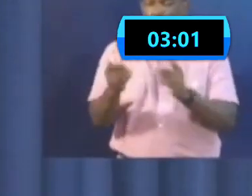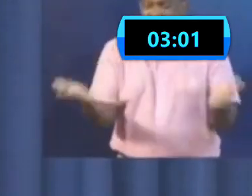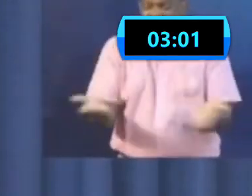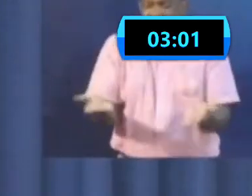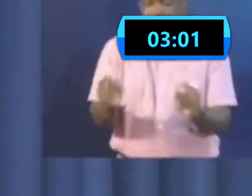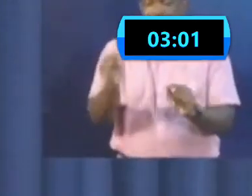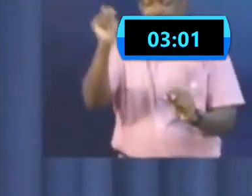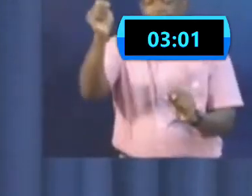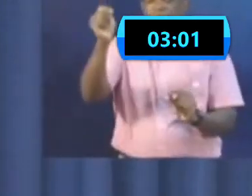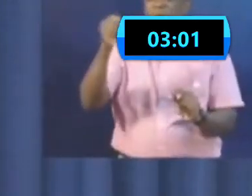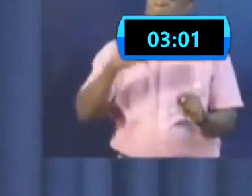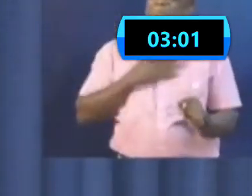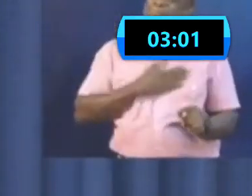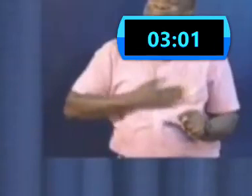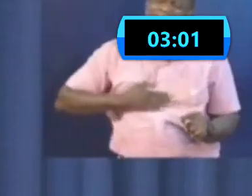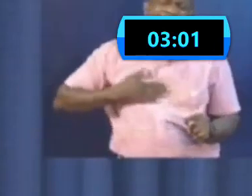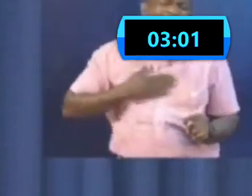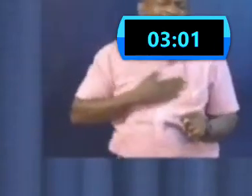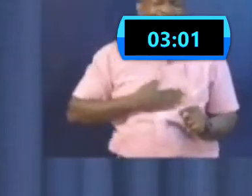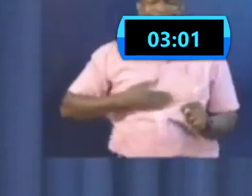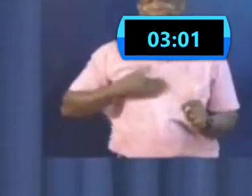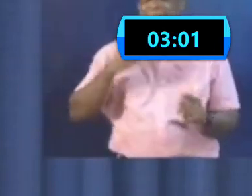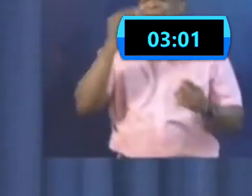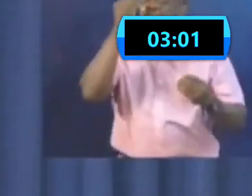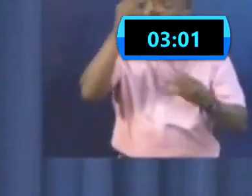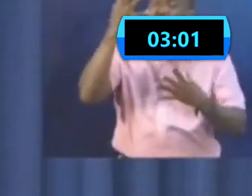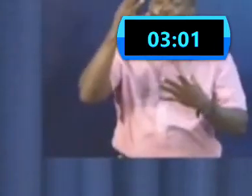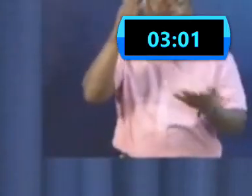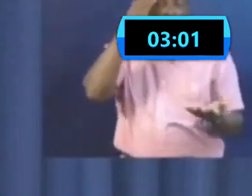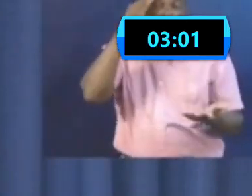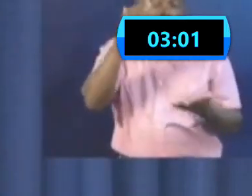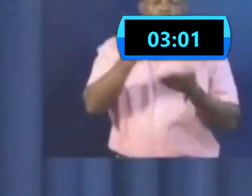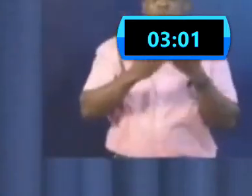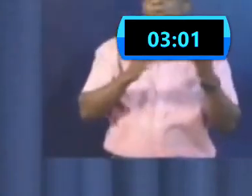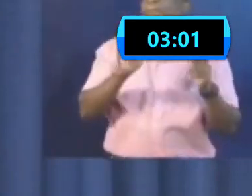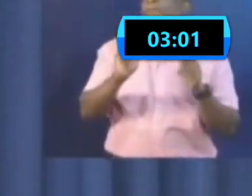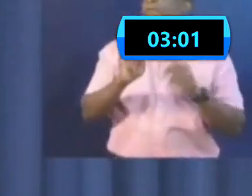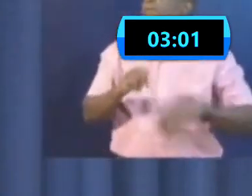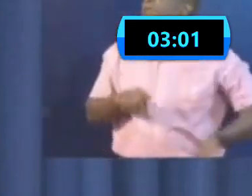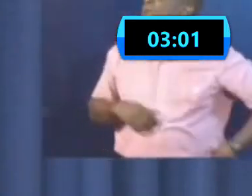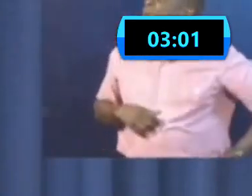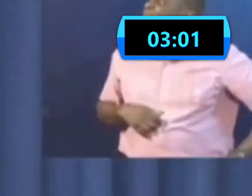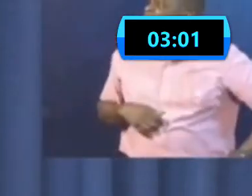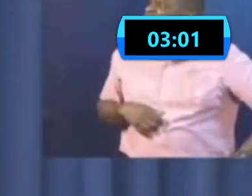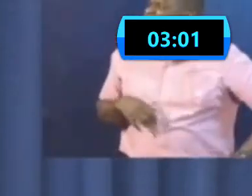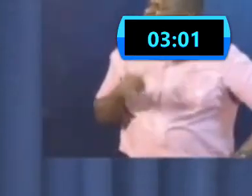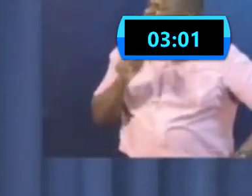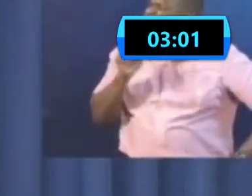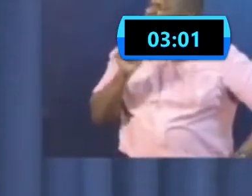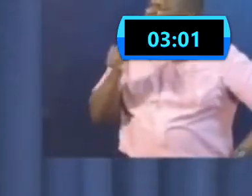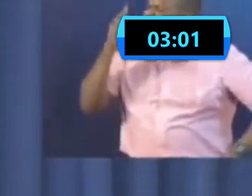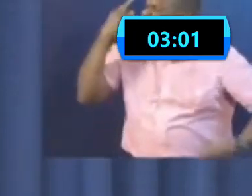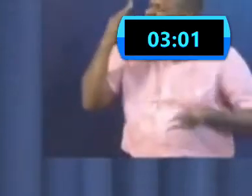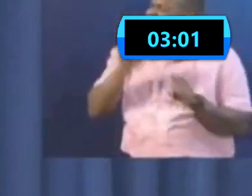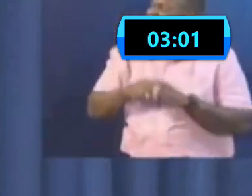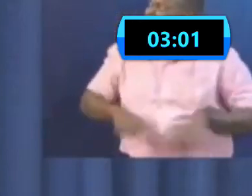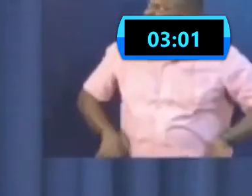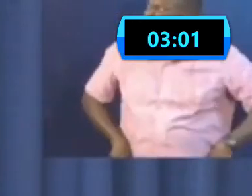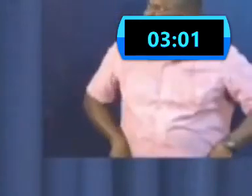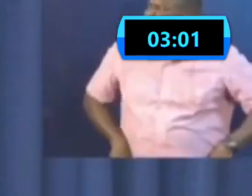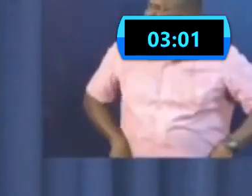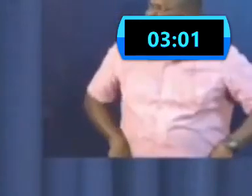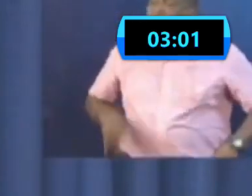There will always be minority opinions. If Angel Gabriel come down to Trinidad, somebody is going to find fault with his wing.